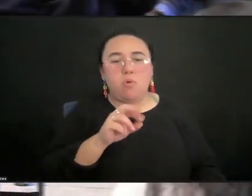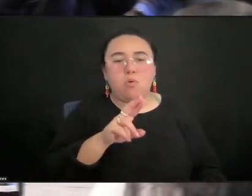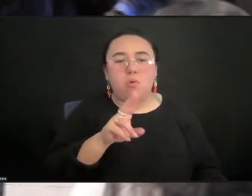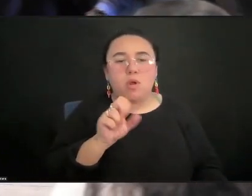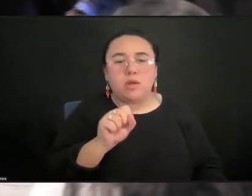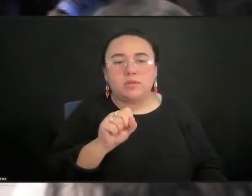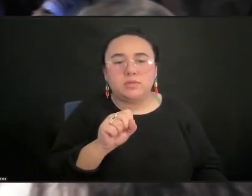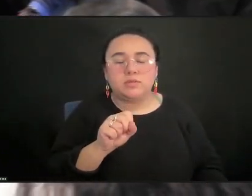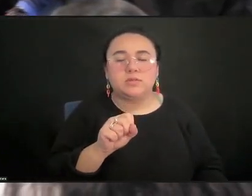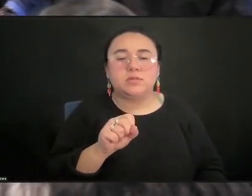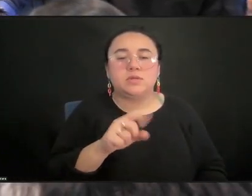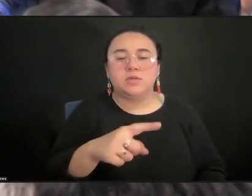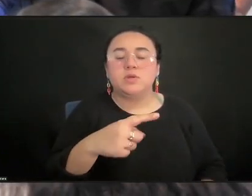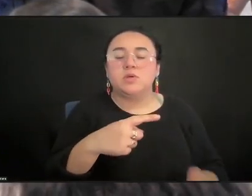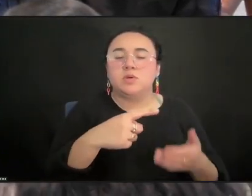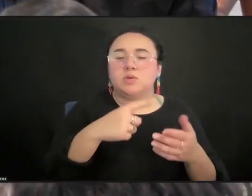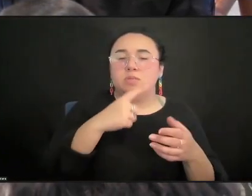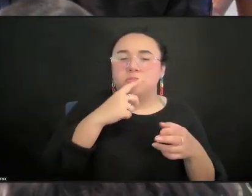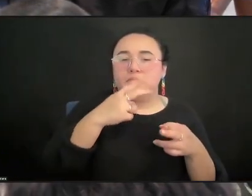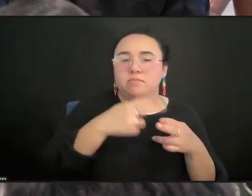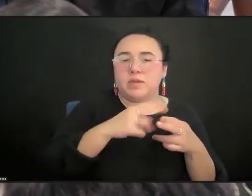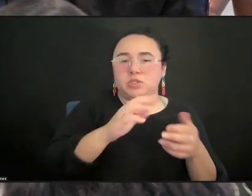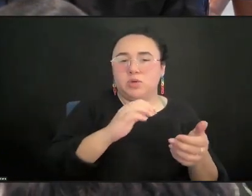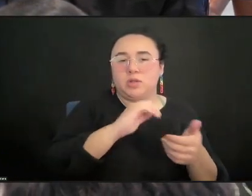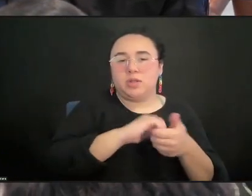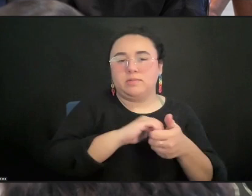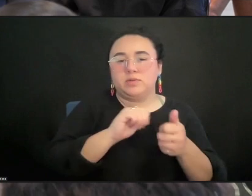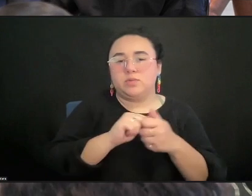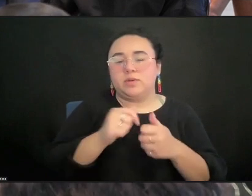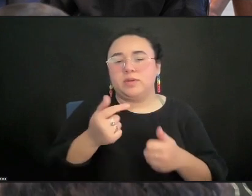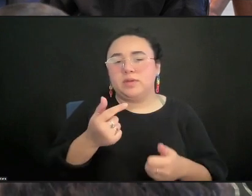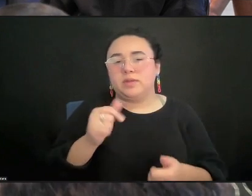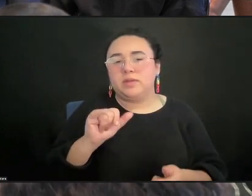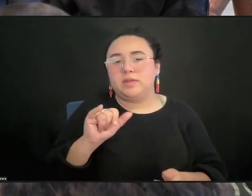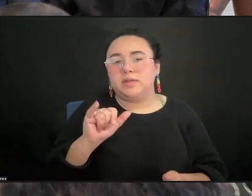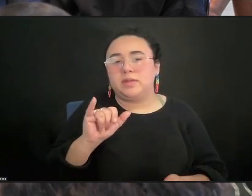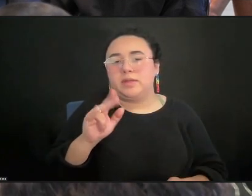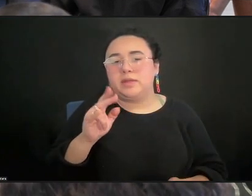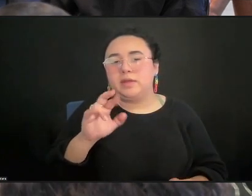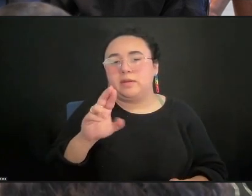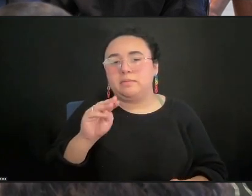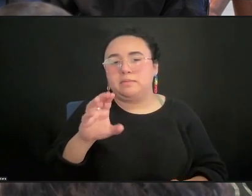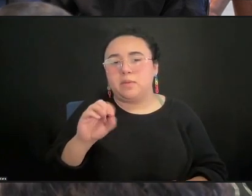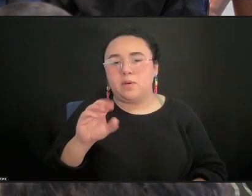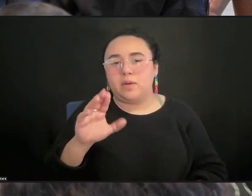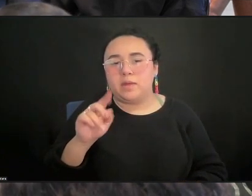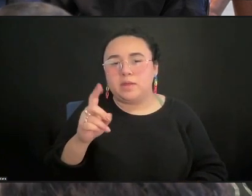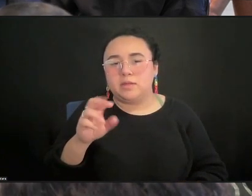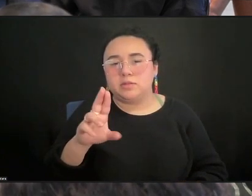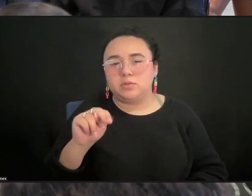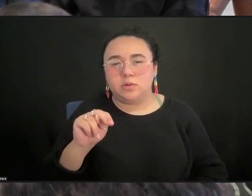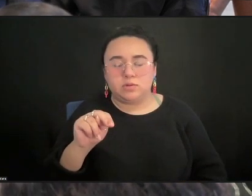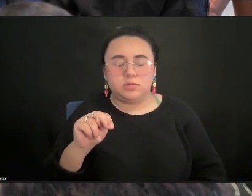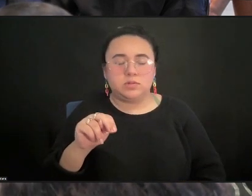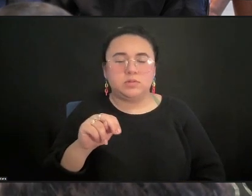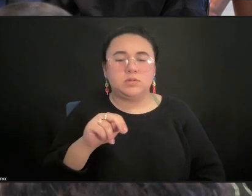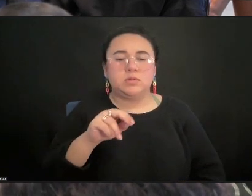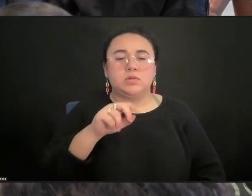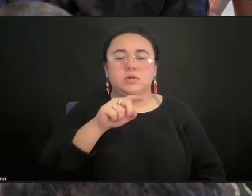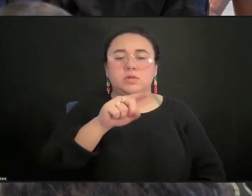and, you know, I think it hasn't been very much lifted up here, but I wonder about that sort of that question of access and